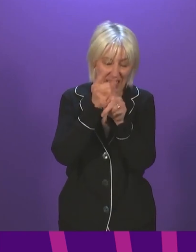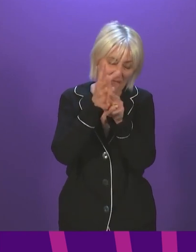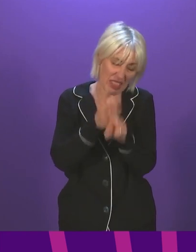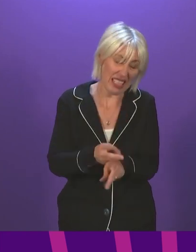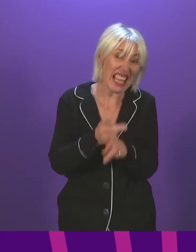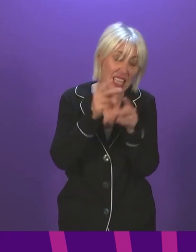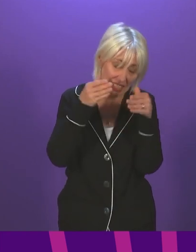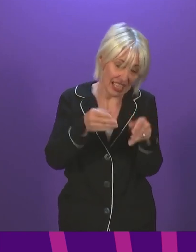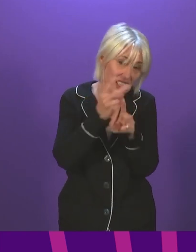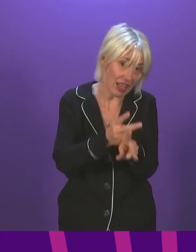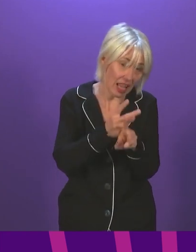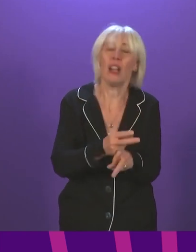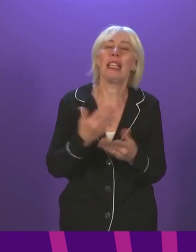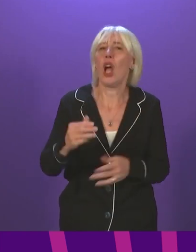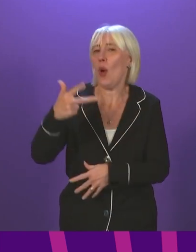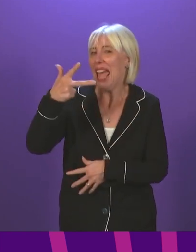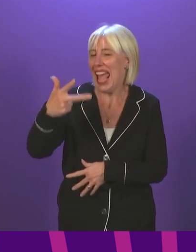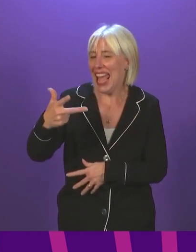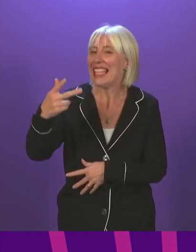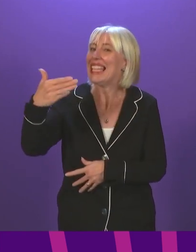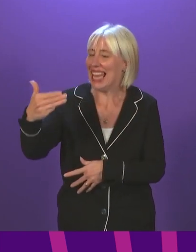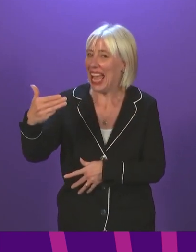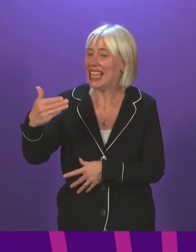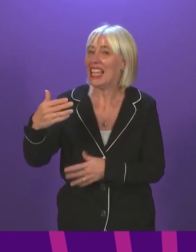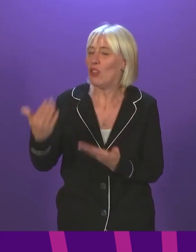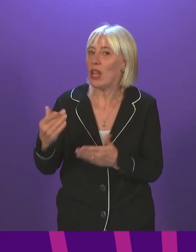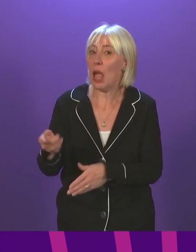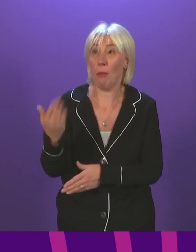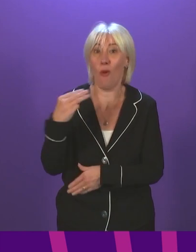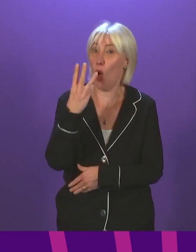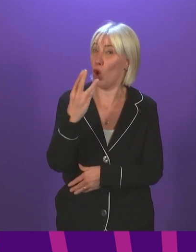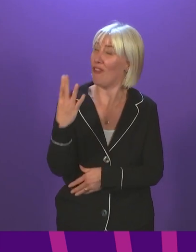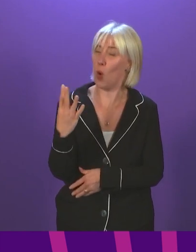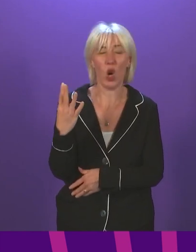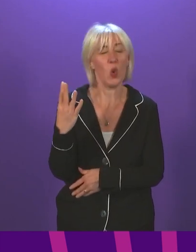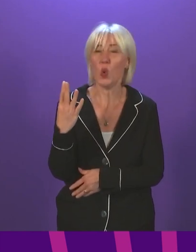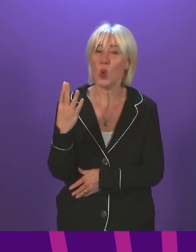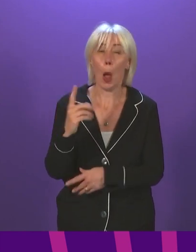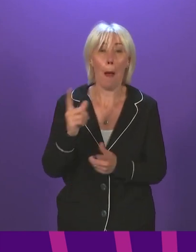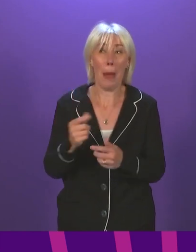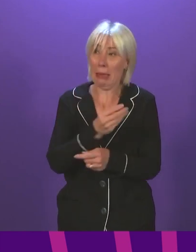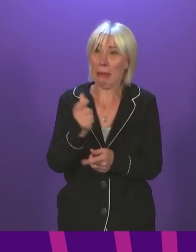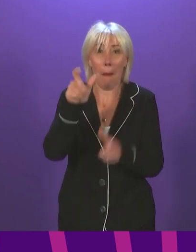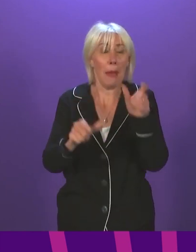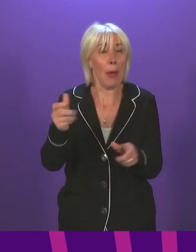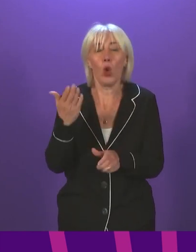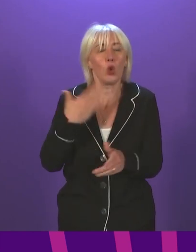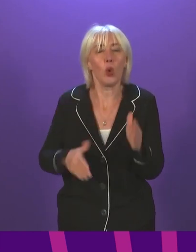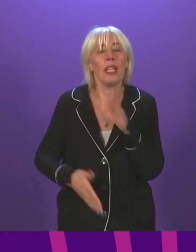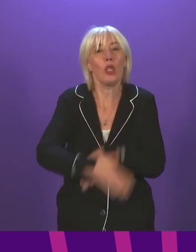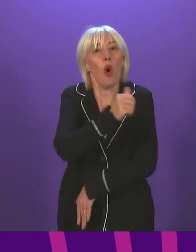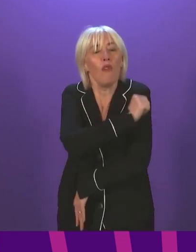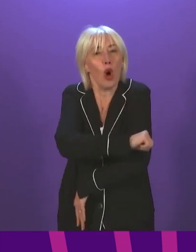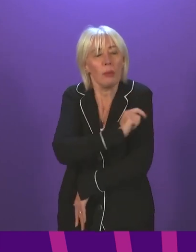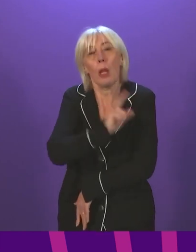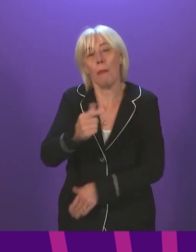20th of August to 89 today. Of course, these figures do not include people who do not need hospital care, but nevertheless suffer